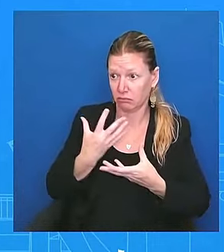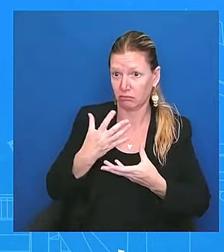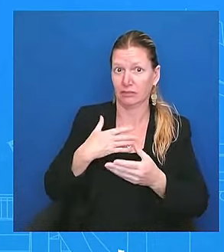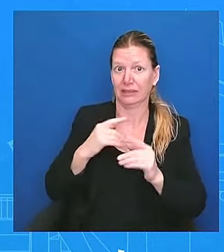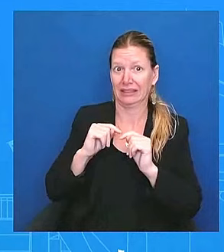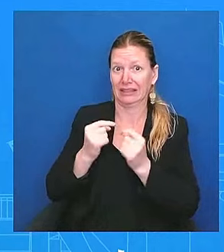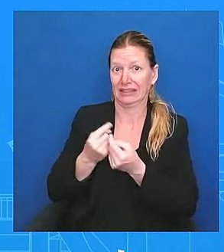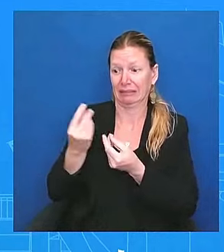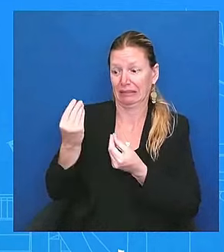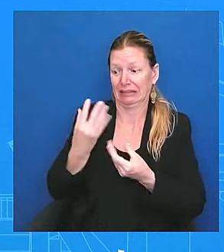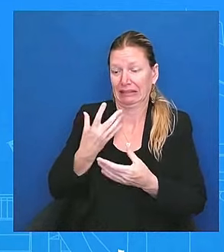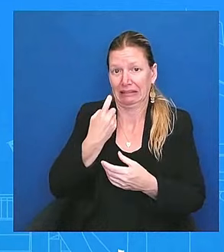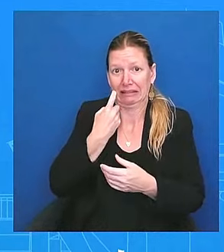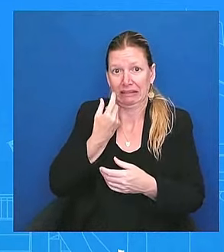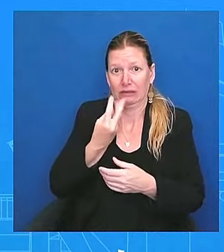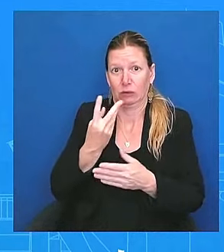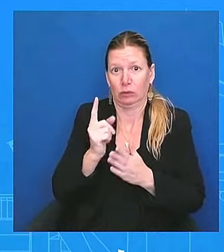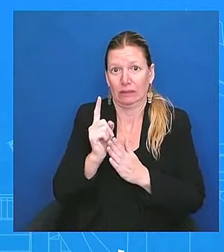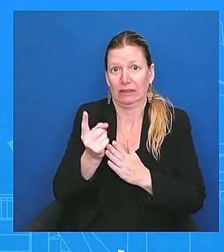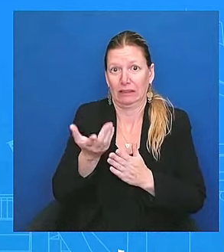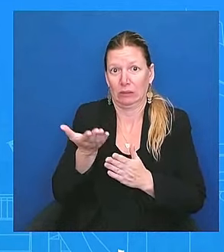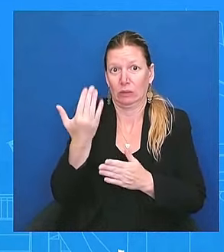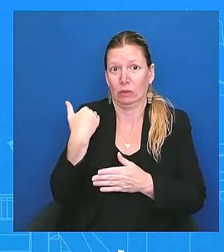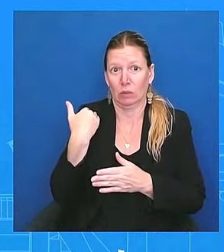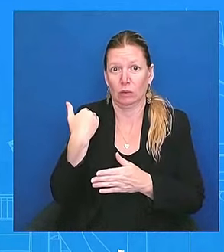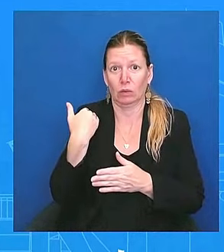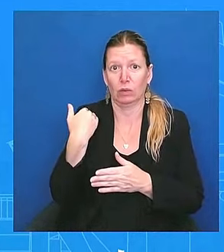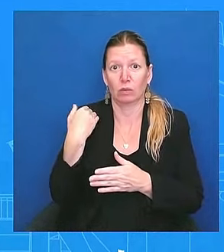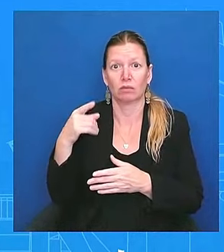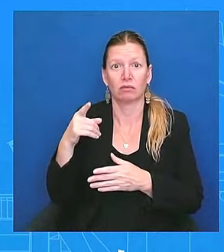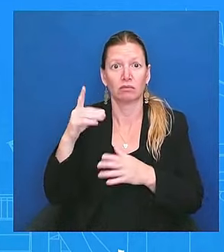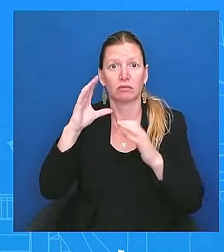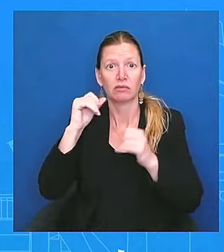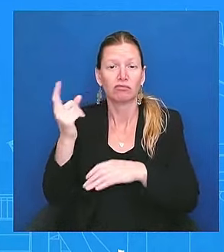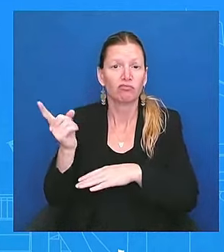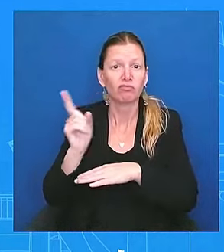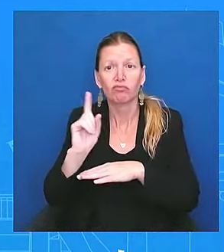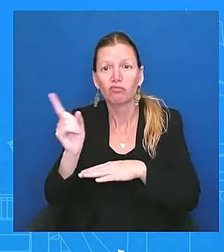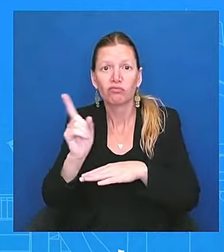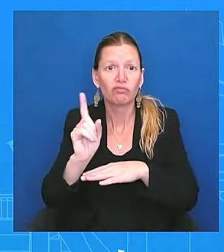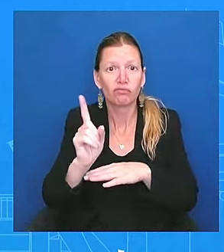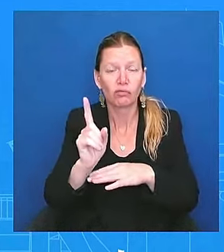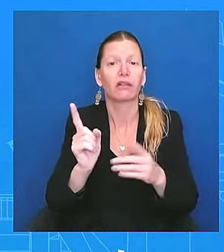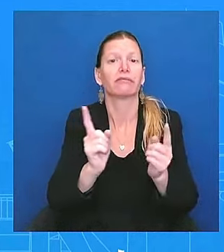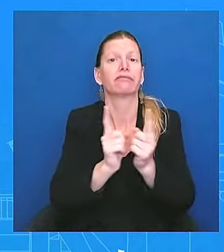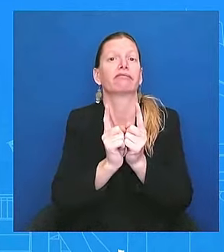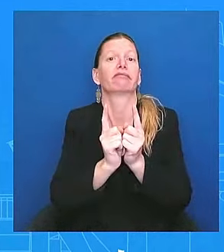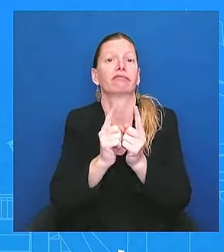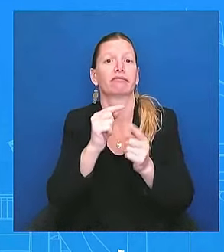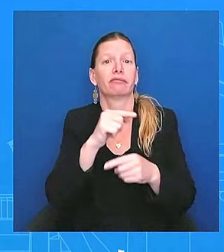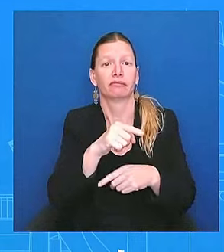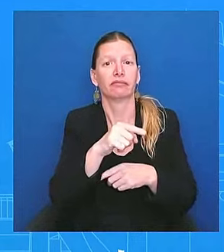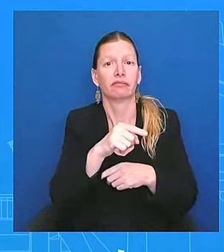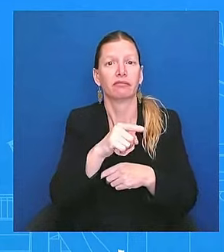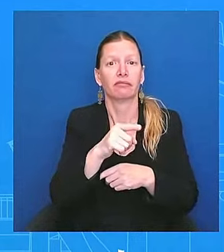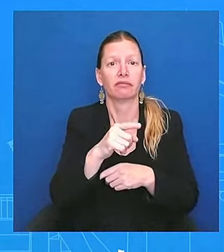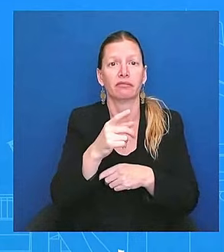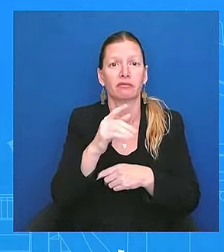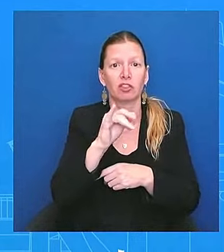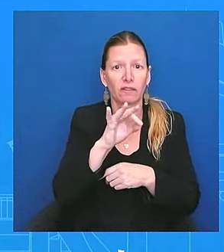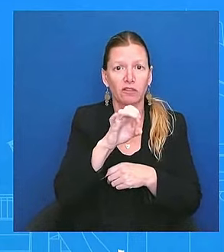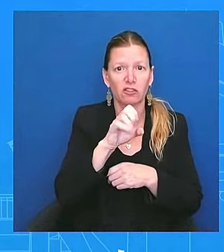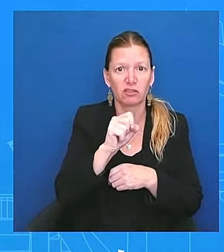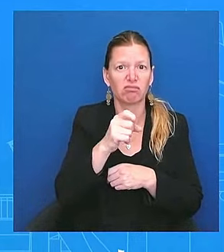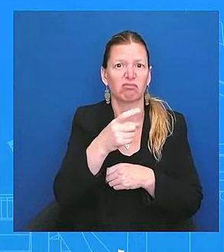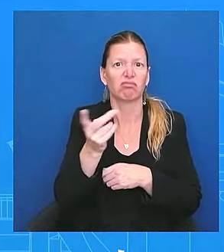and we happened to see the president and he said they were strong conversation. And by the way, he looks great. The vice president's great. And they are ready to continue working